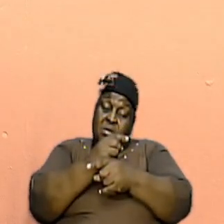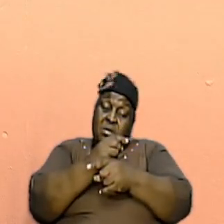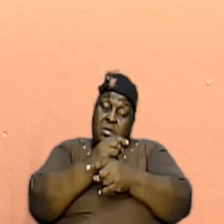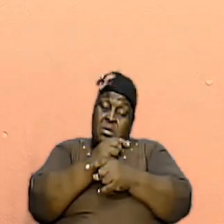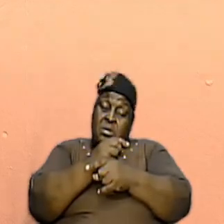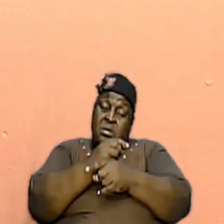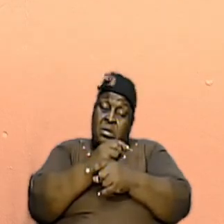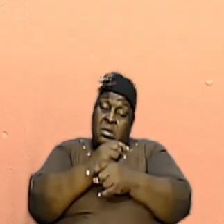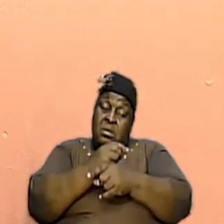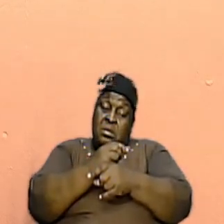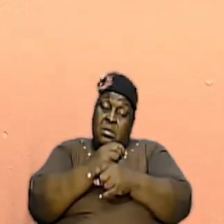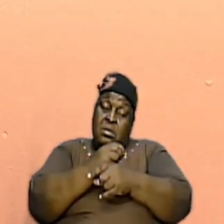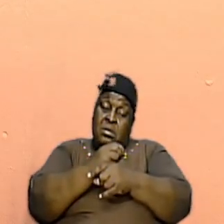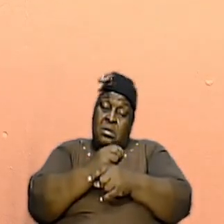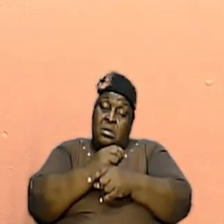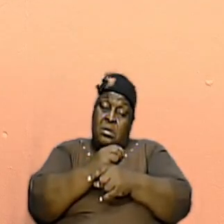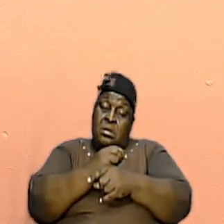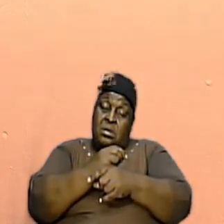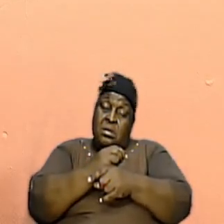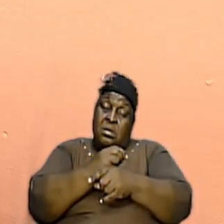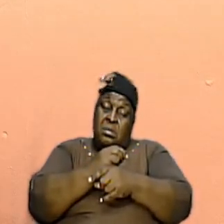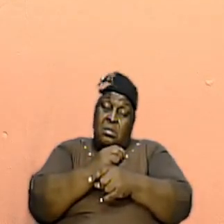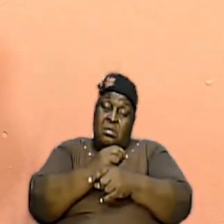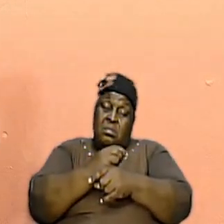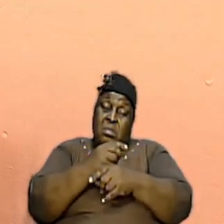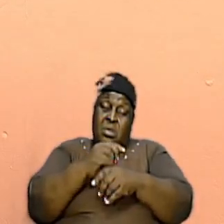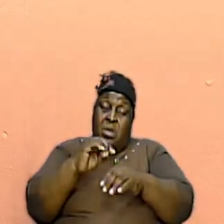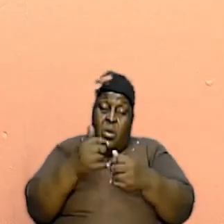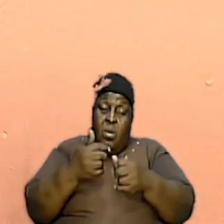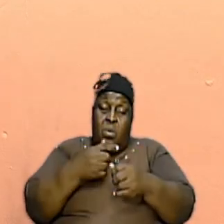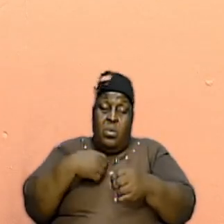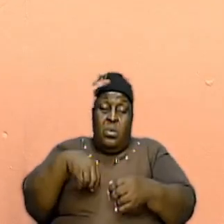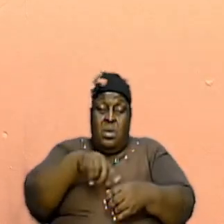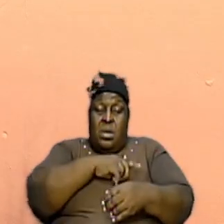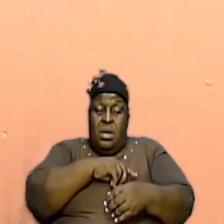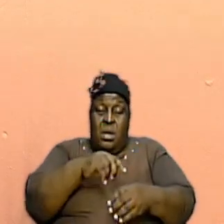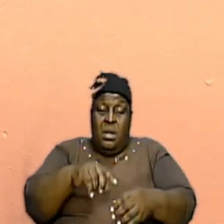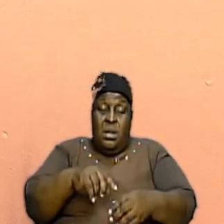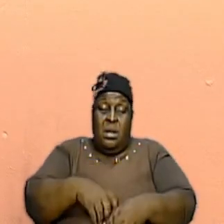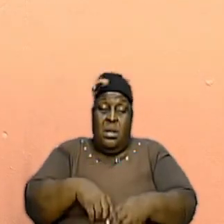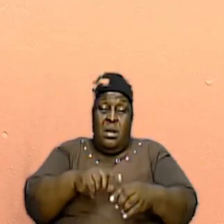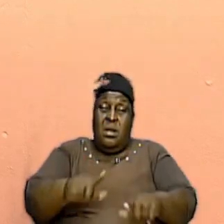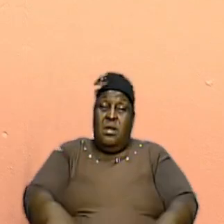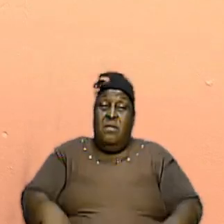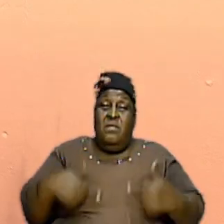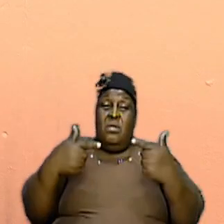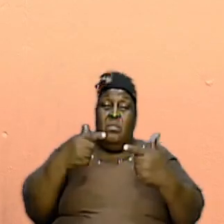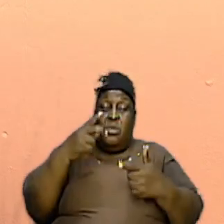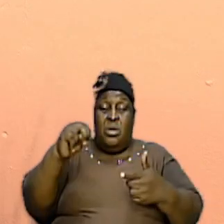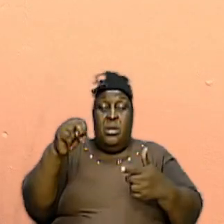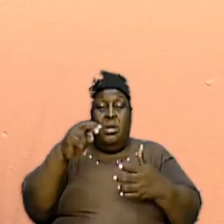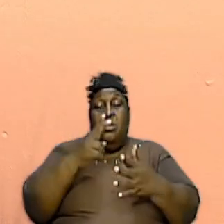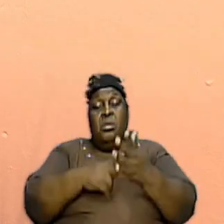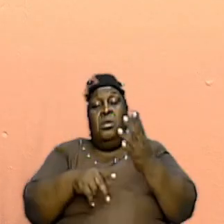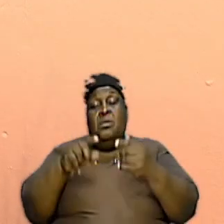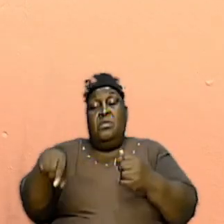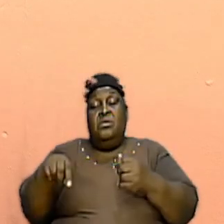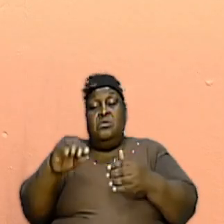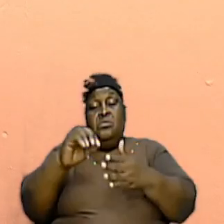beloved by virtue of how we live being a part of this new testament church